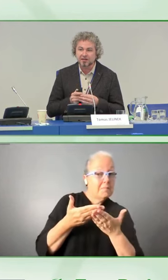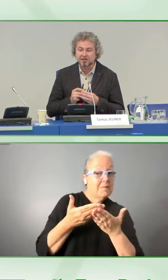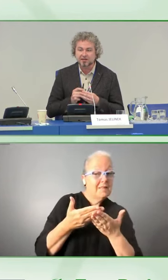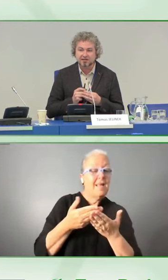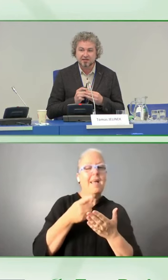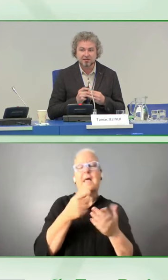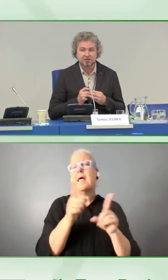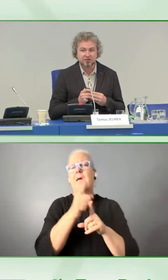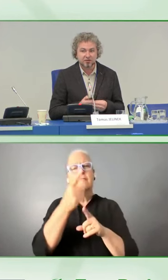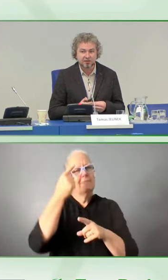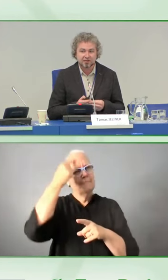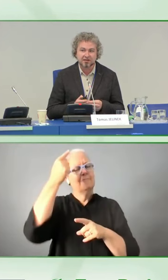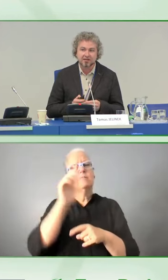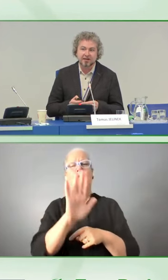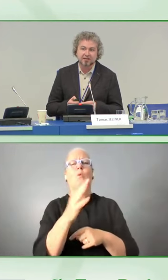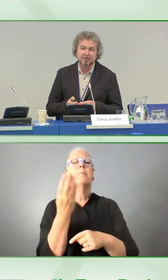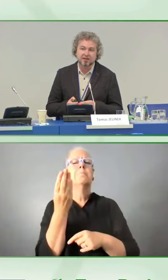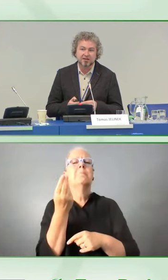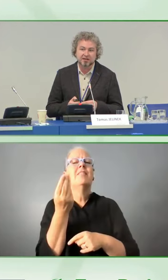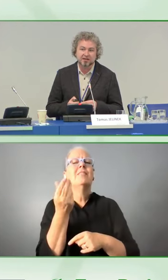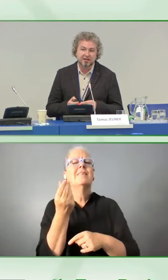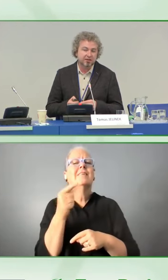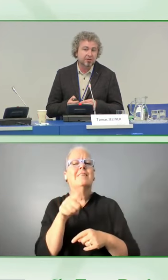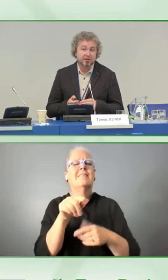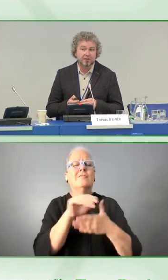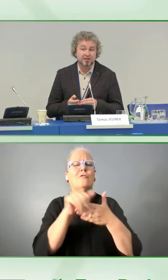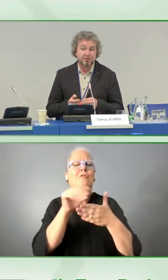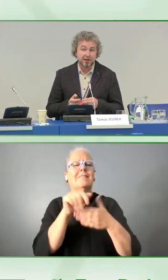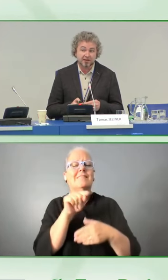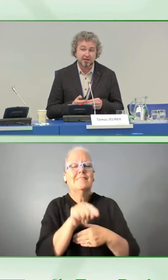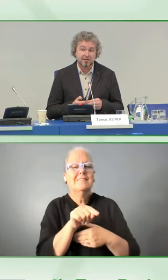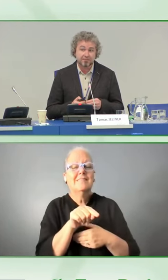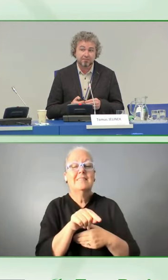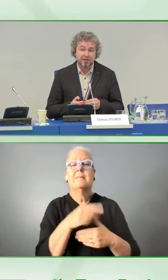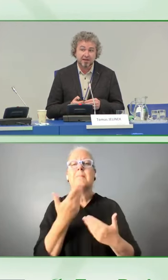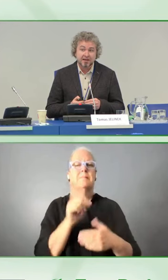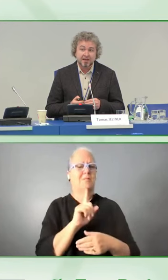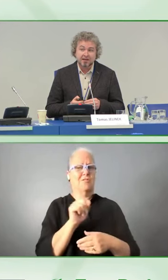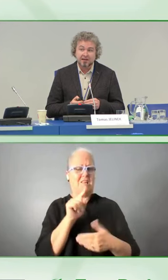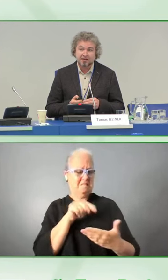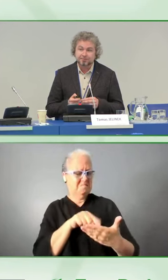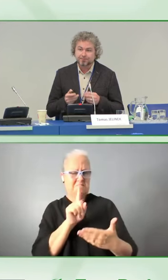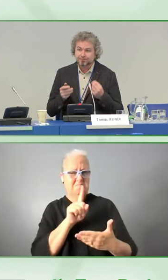your currency is not in the cache reader, you can always write us.